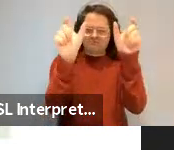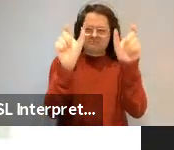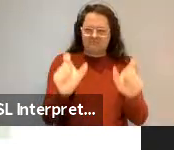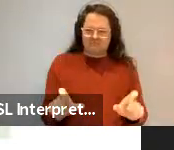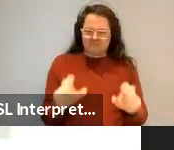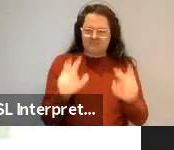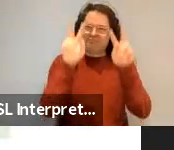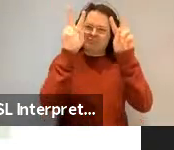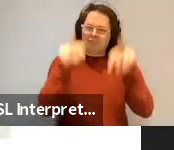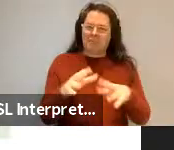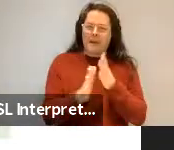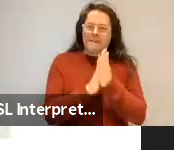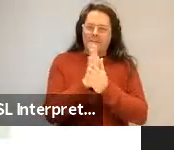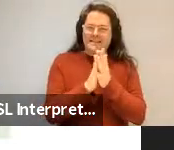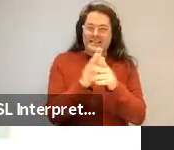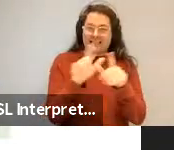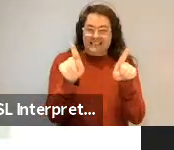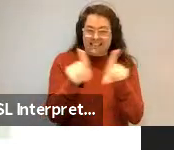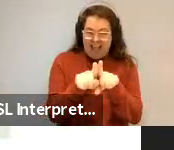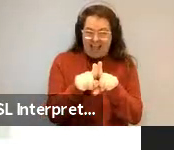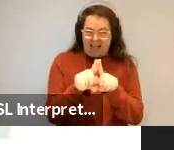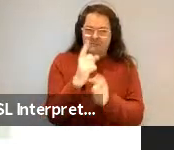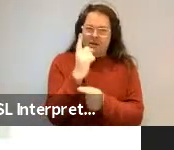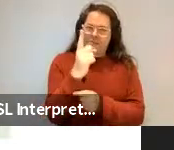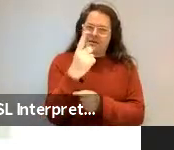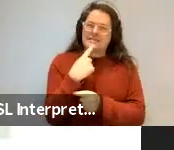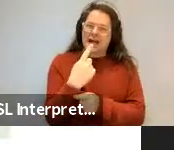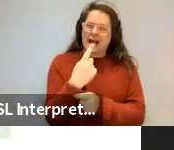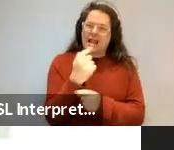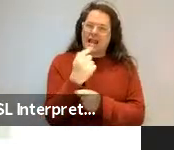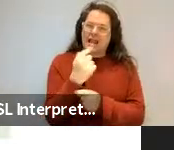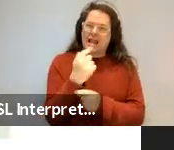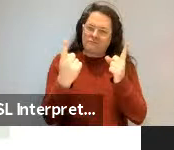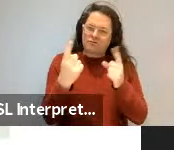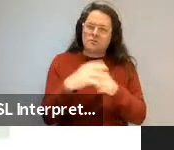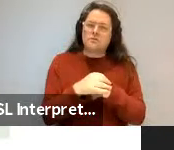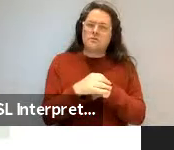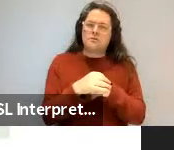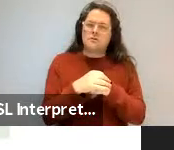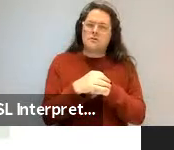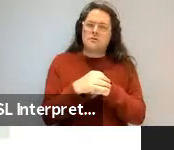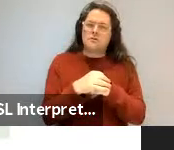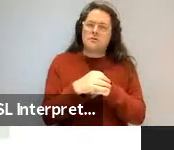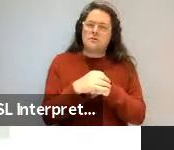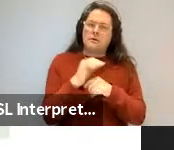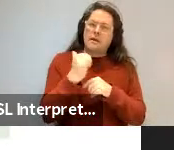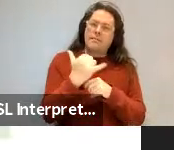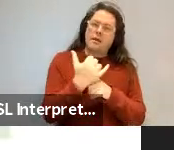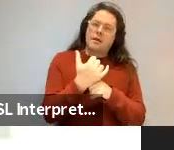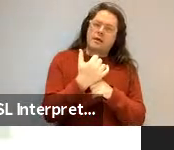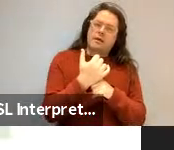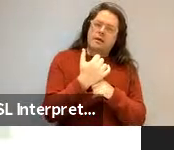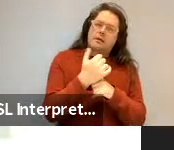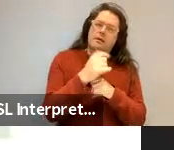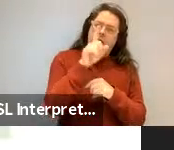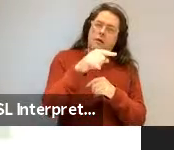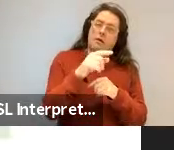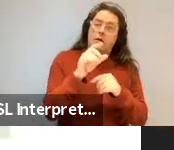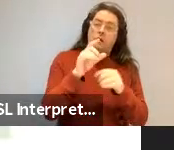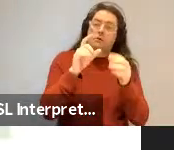they're identical, but, um, but first of all, maybe one of these, you might argue is not the number one.